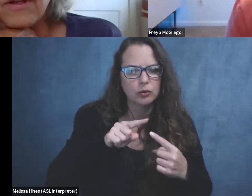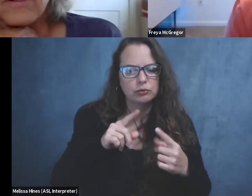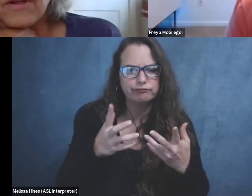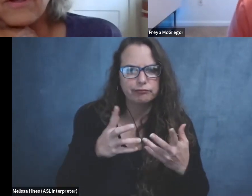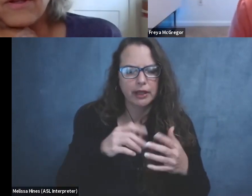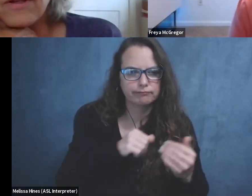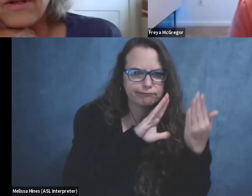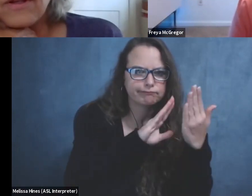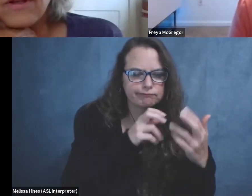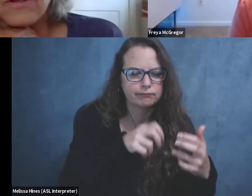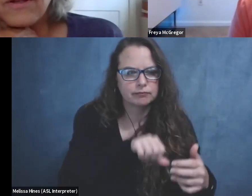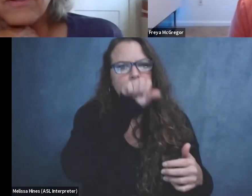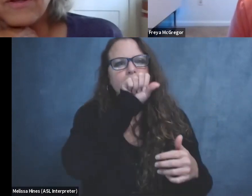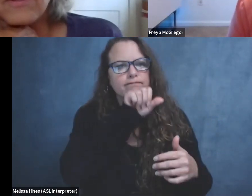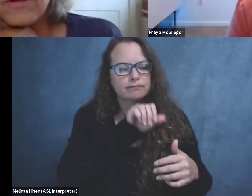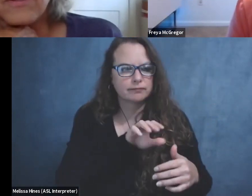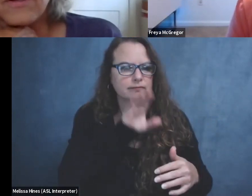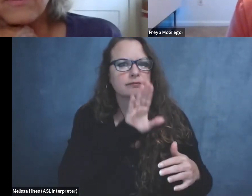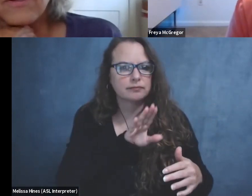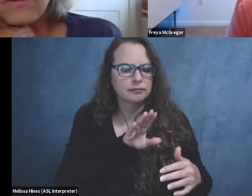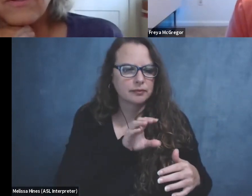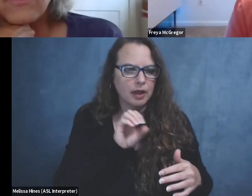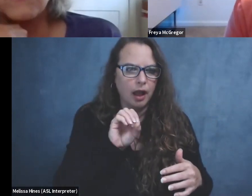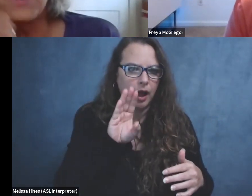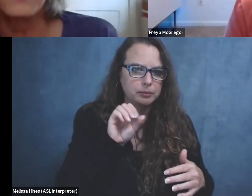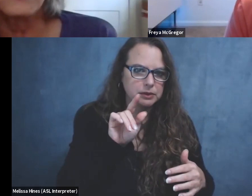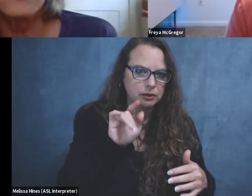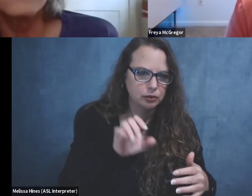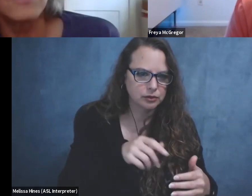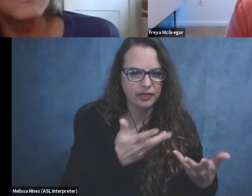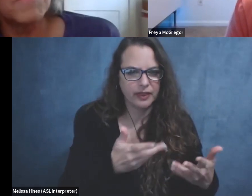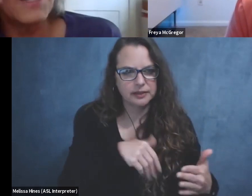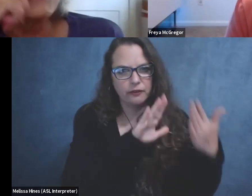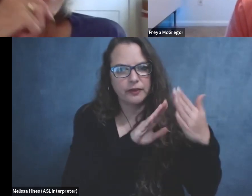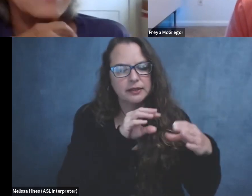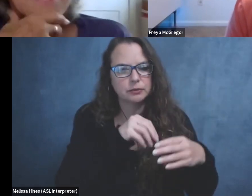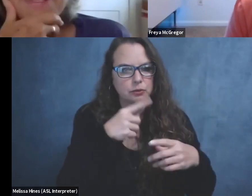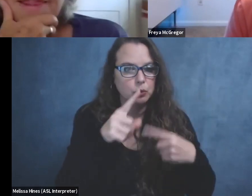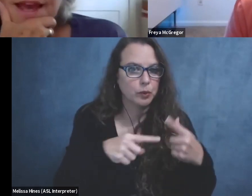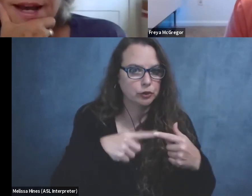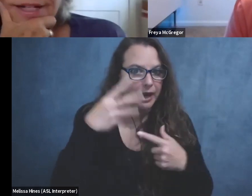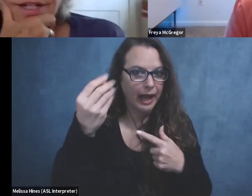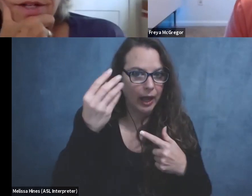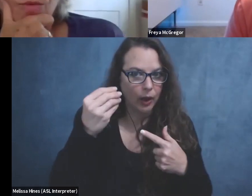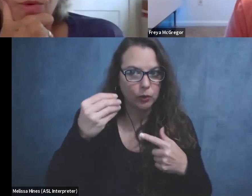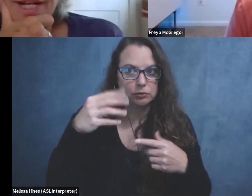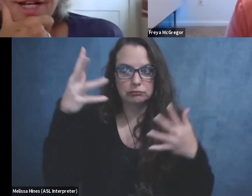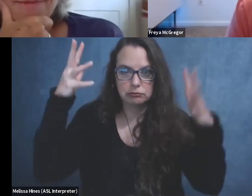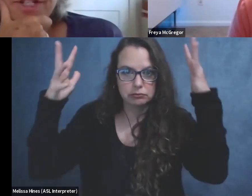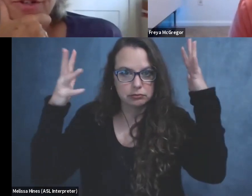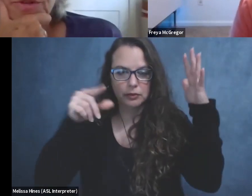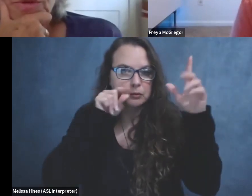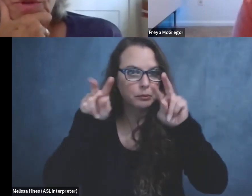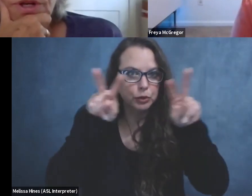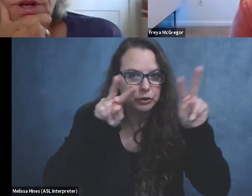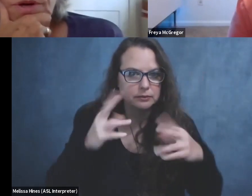obstacles that you might run into when you're, when you're out birding. Right. Um, I would say that when it